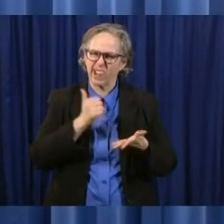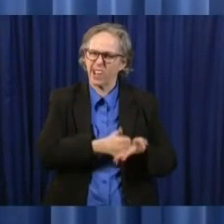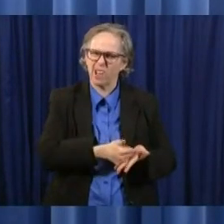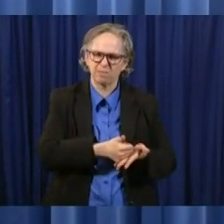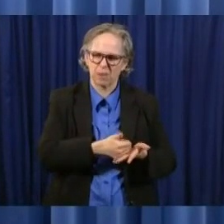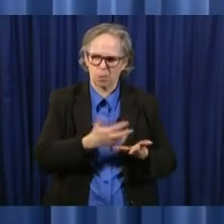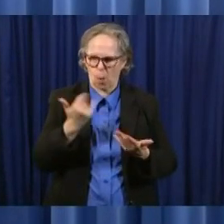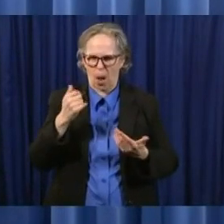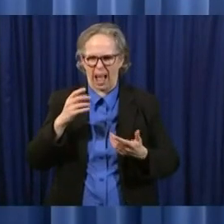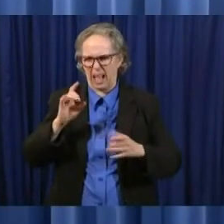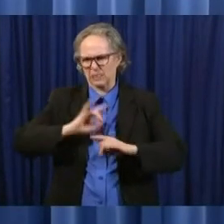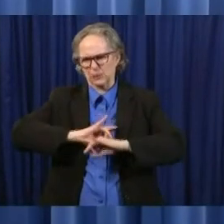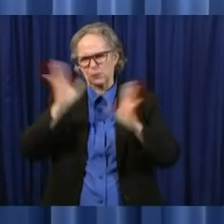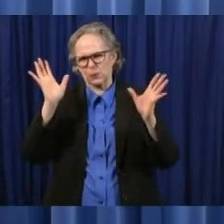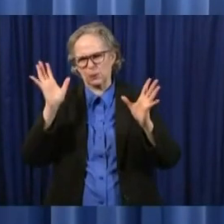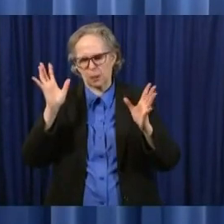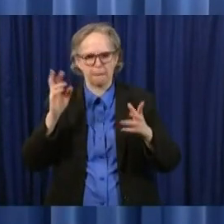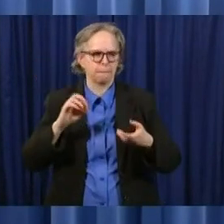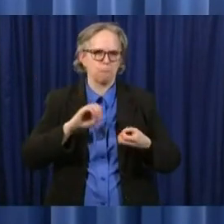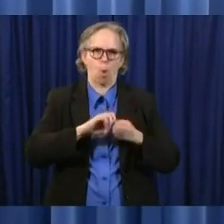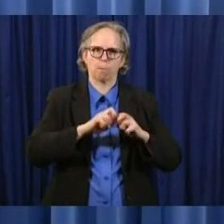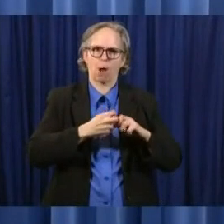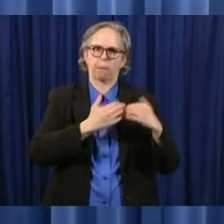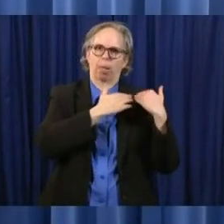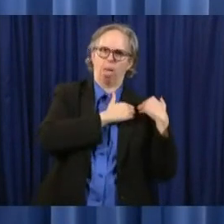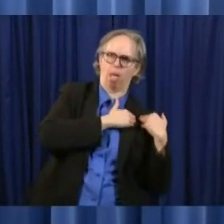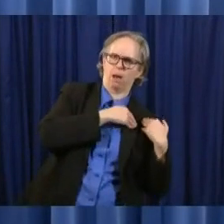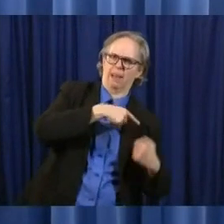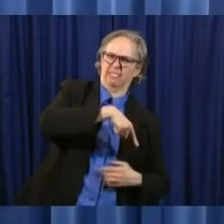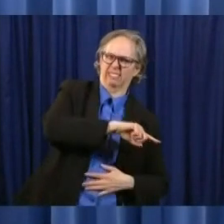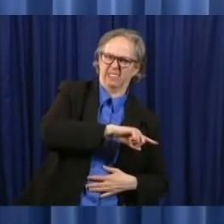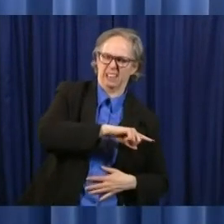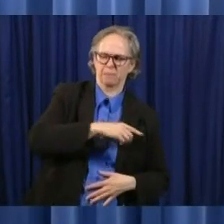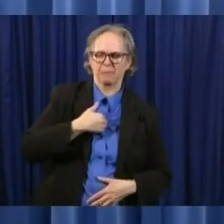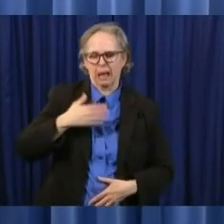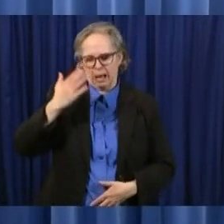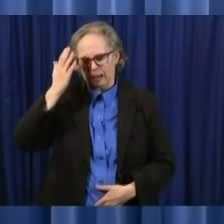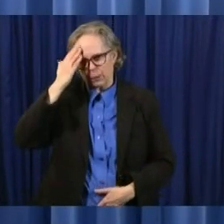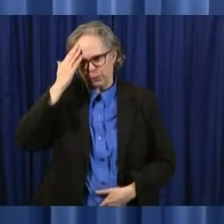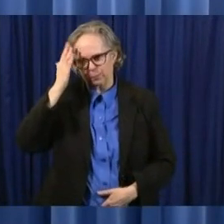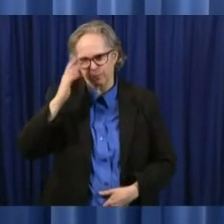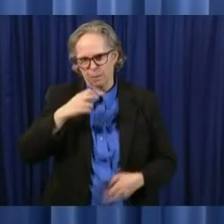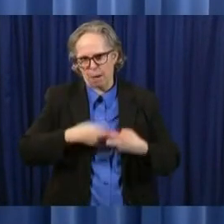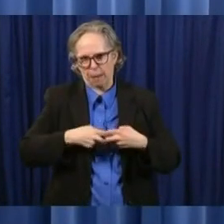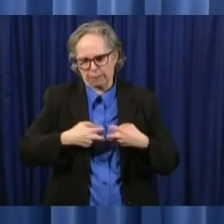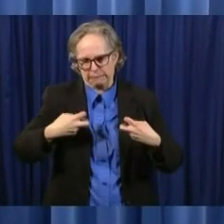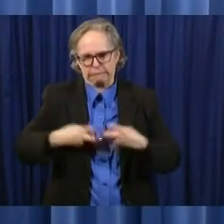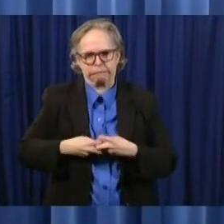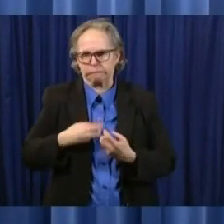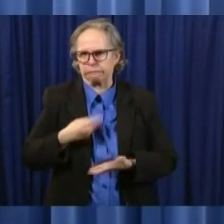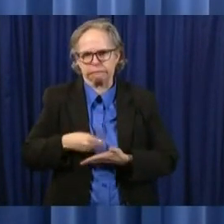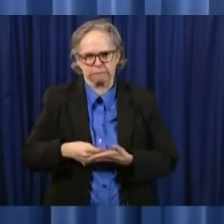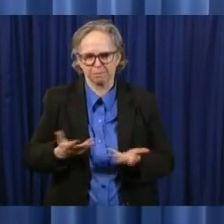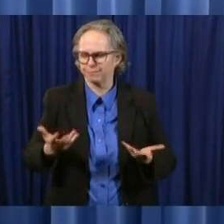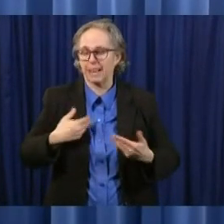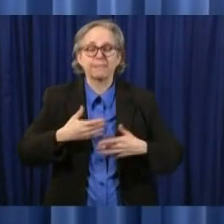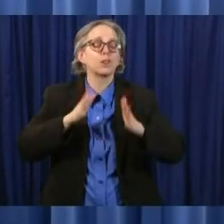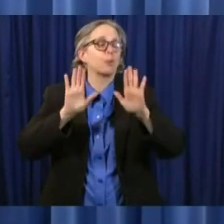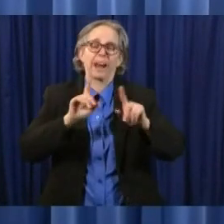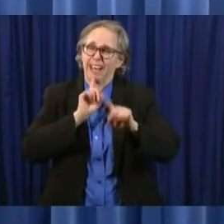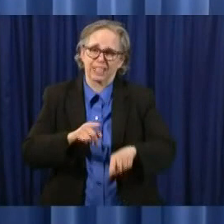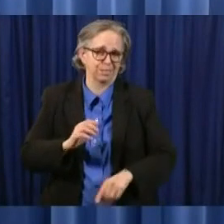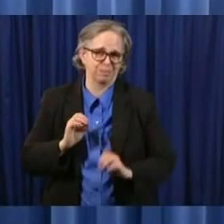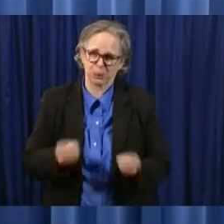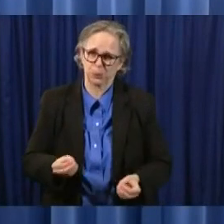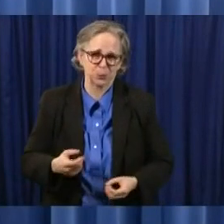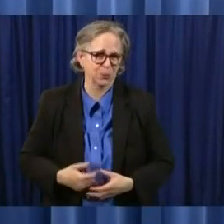i'm fully fully aware of that um don't have don't have a great answer but i know that you know this